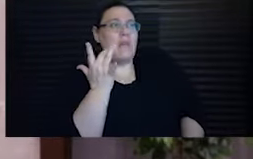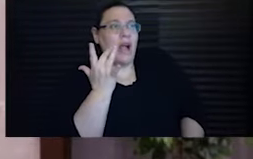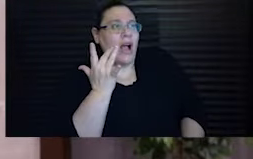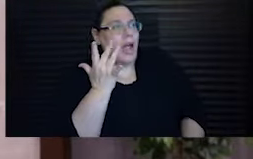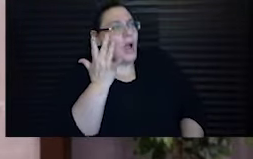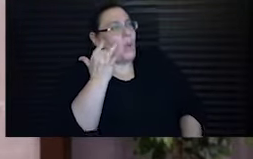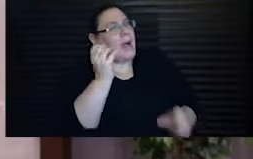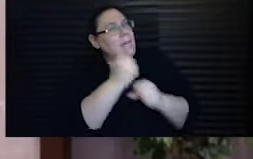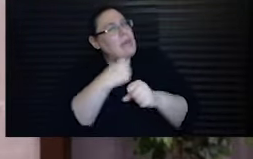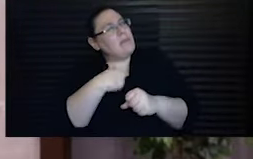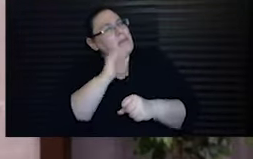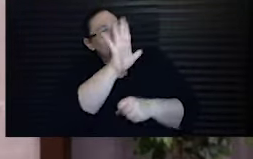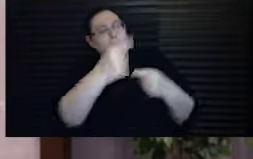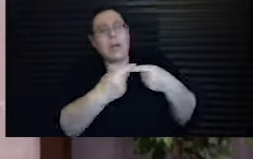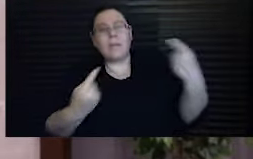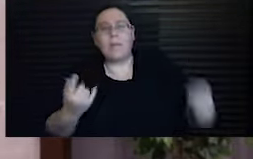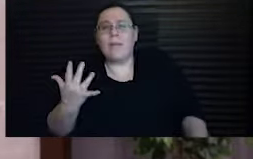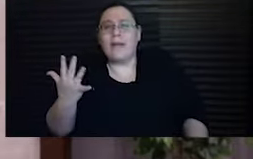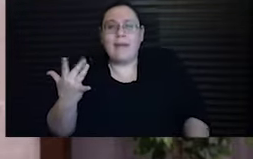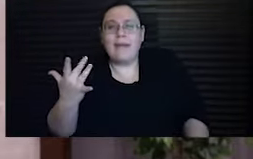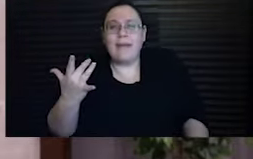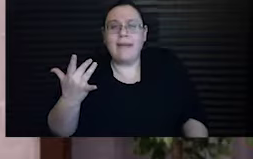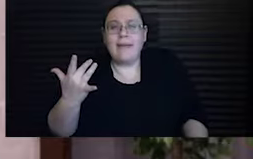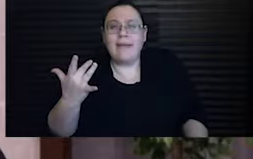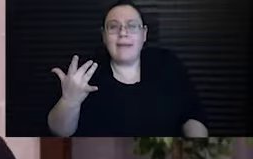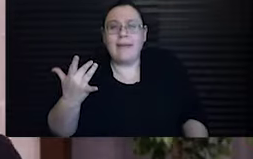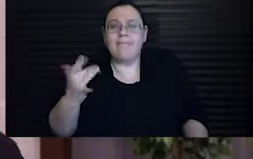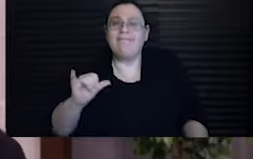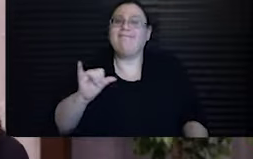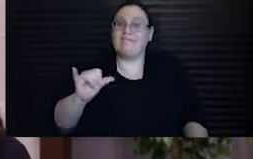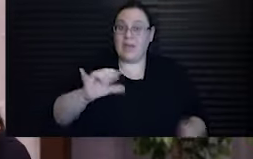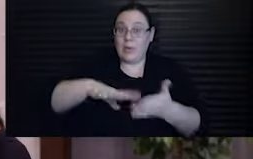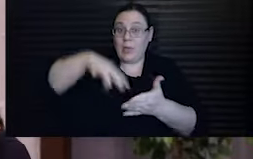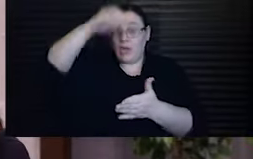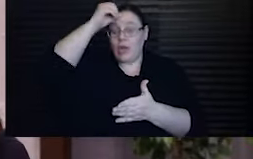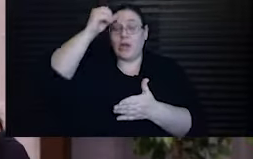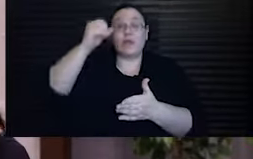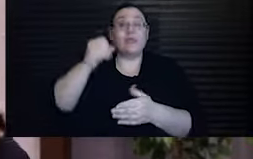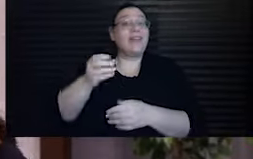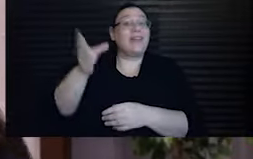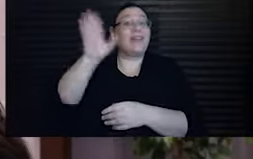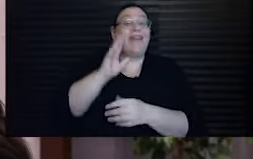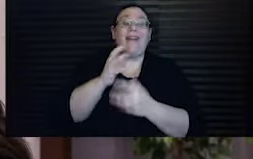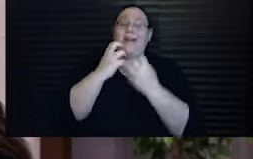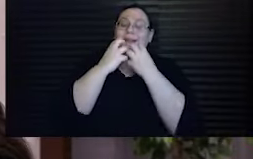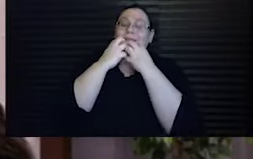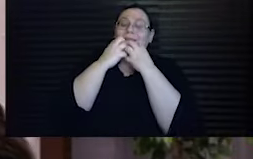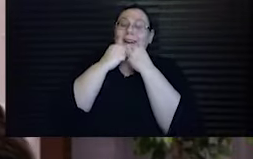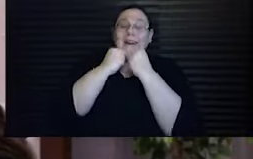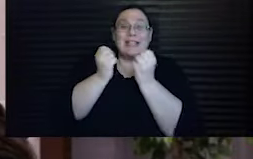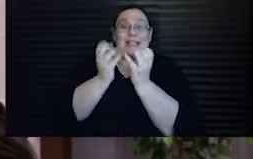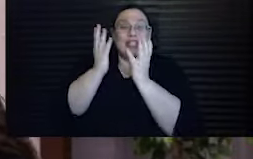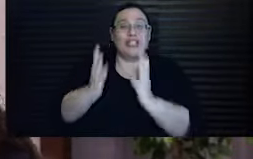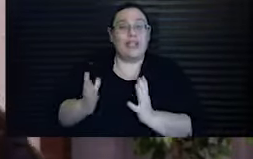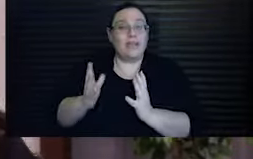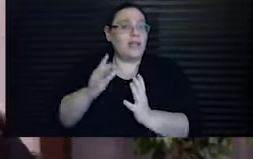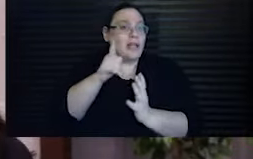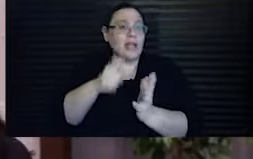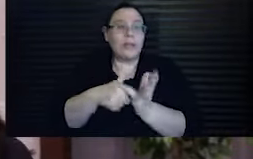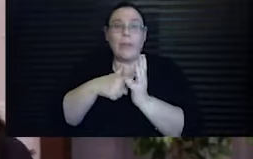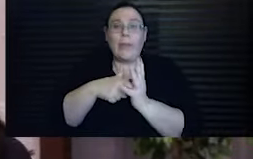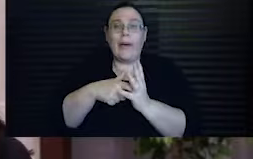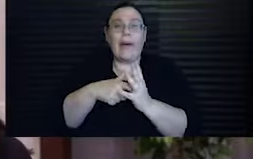turned me into your enemy, Job says. From Job, we learn that to be God's beloved servant requires not